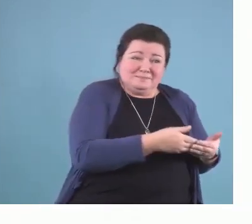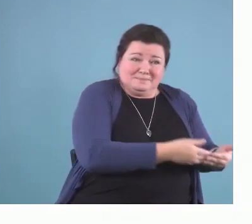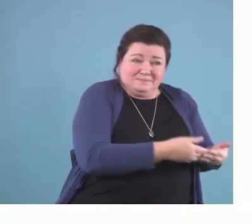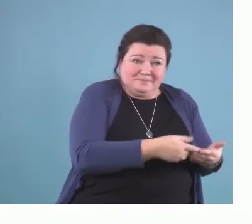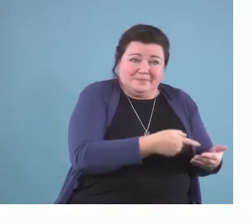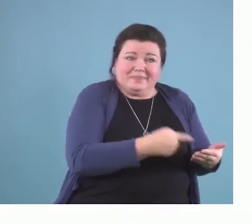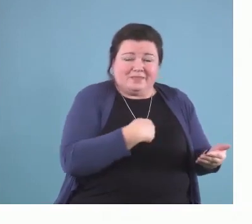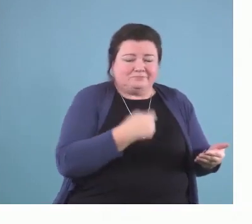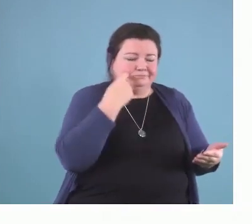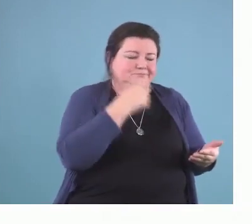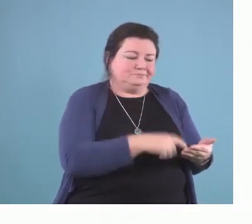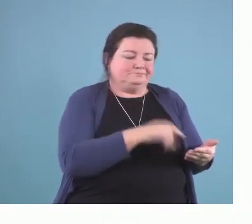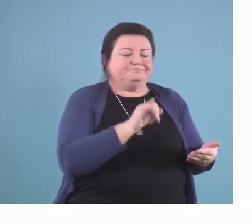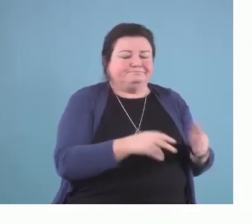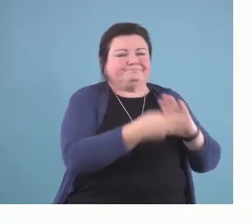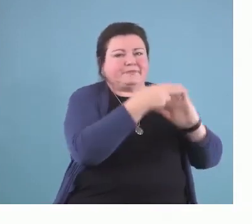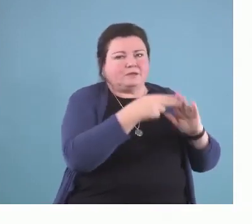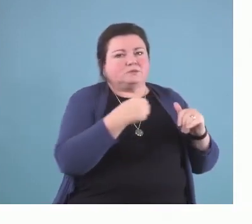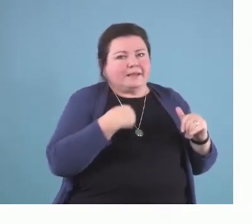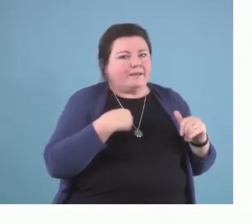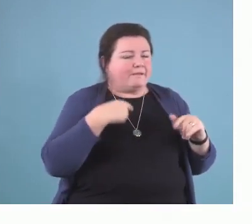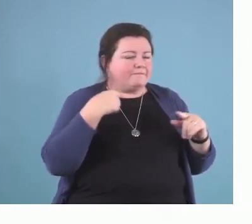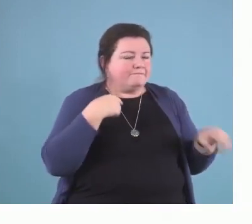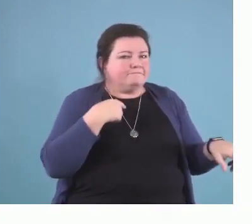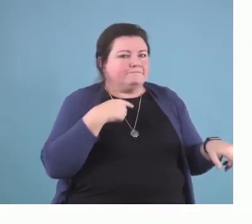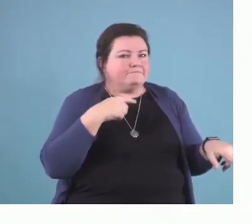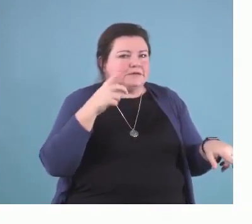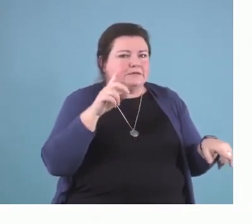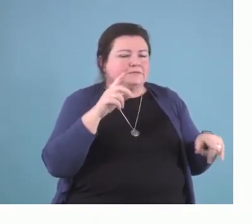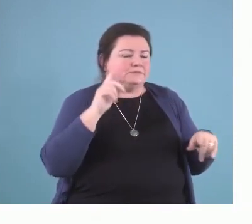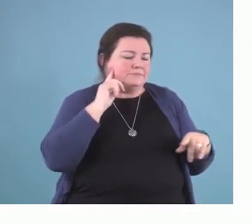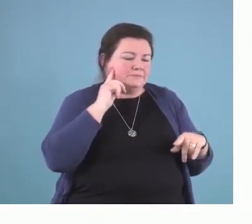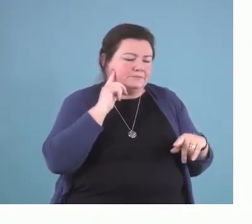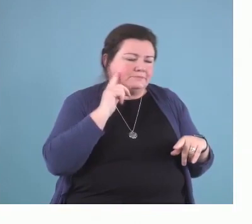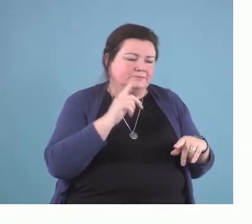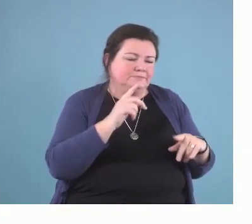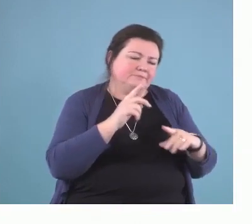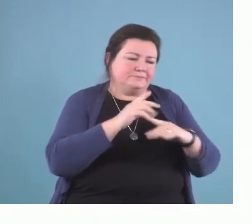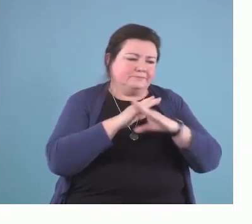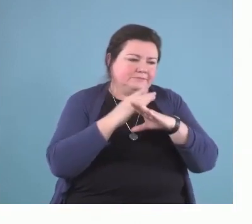impairment. So, the parents have the hearing aids. They, we think they know how to put them on,